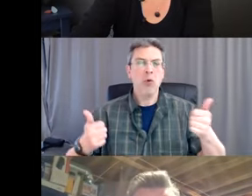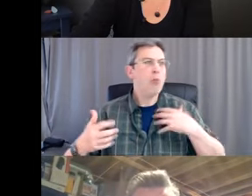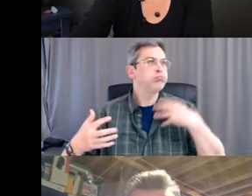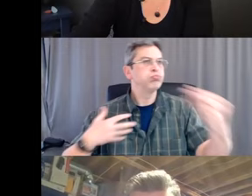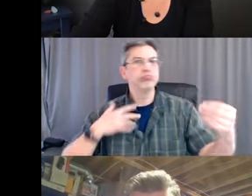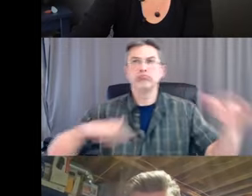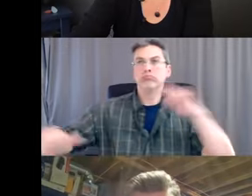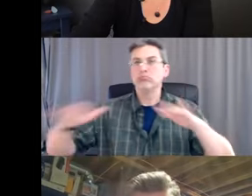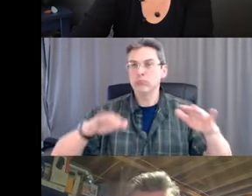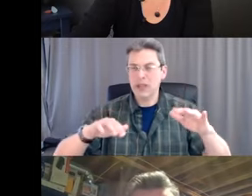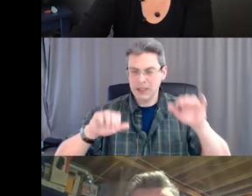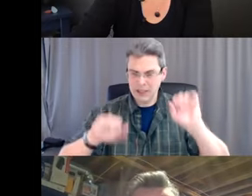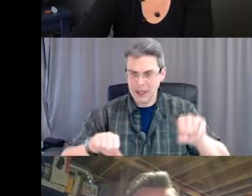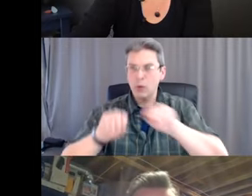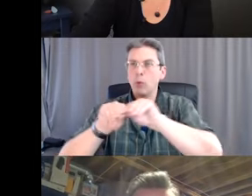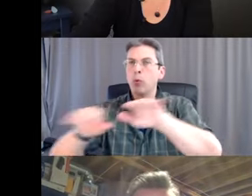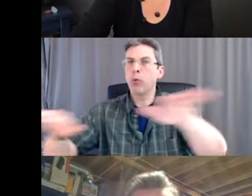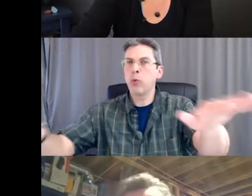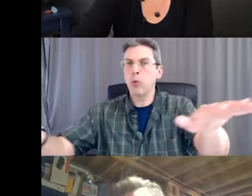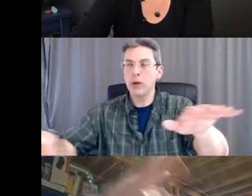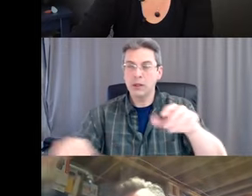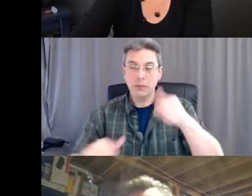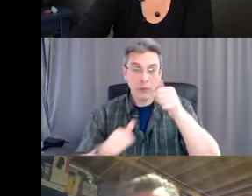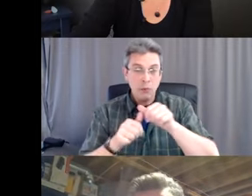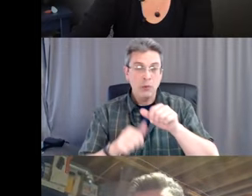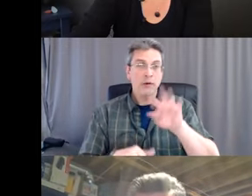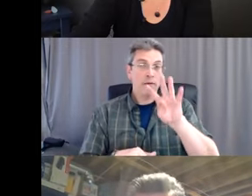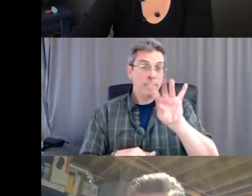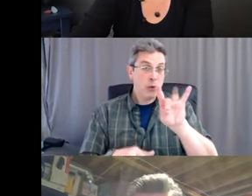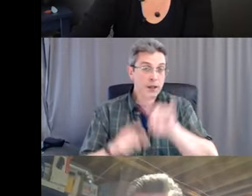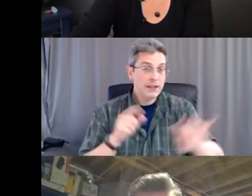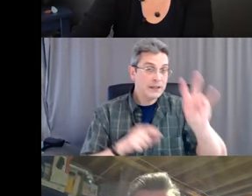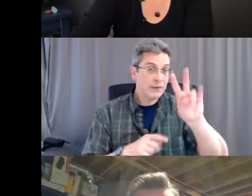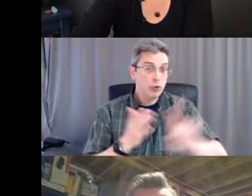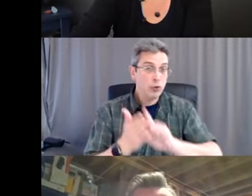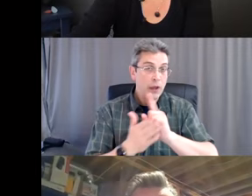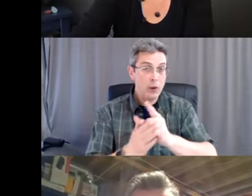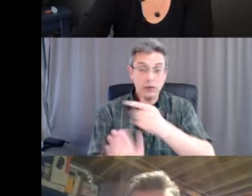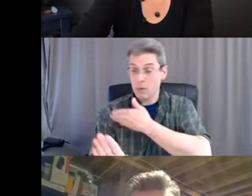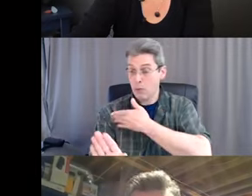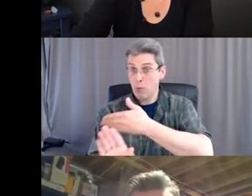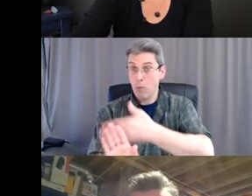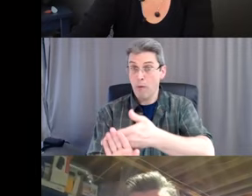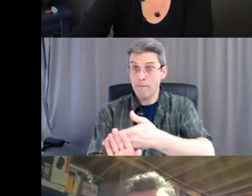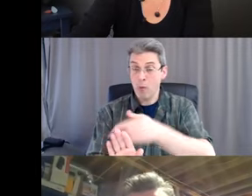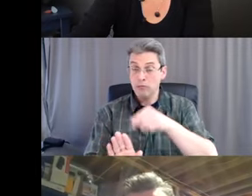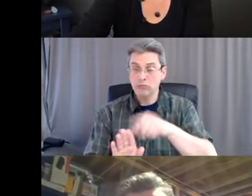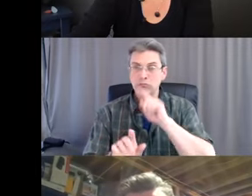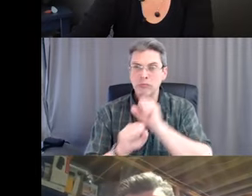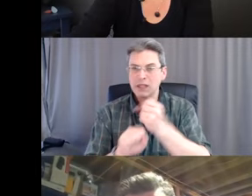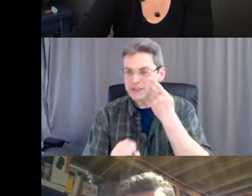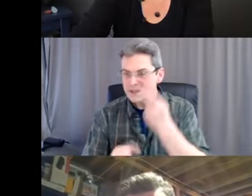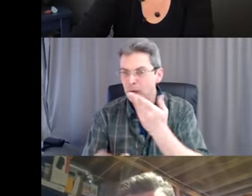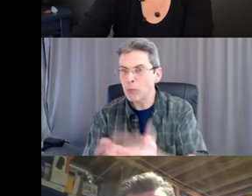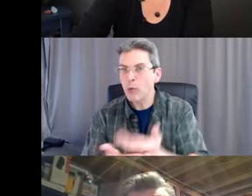that we are healthy. There are lots of people who go out into the community who don't use proper PPE